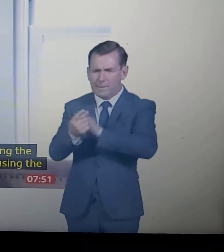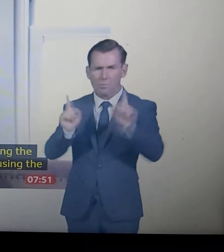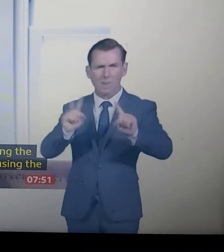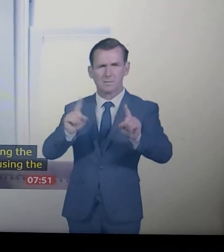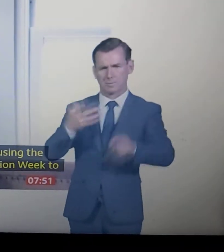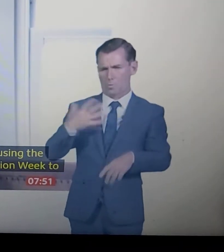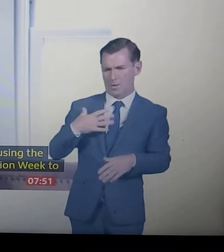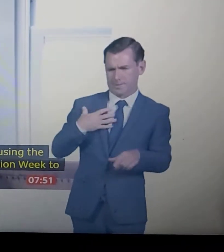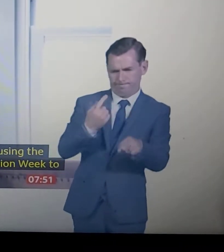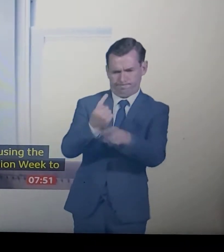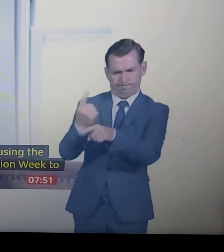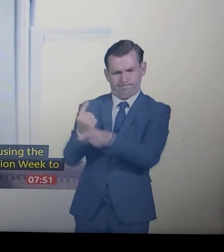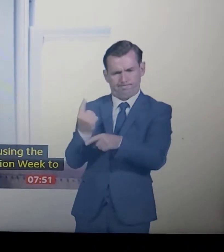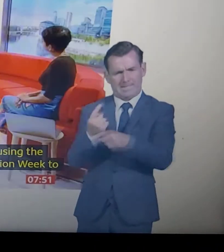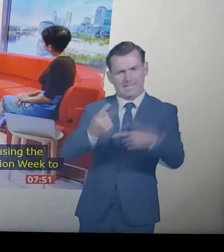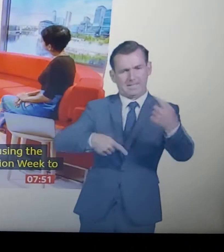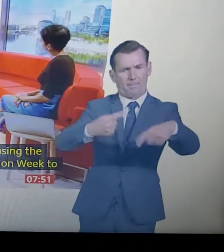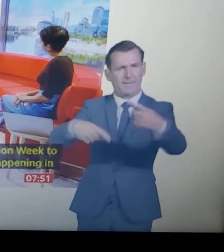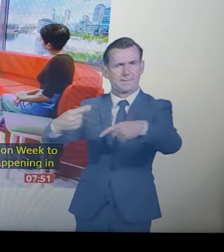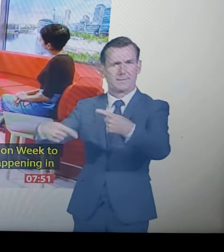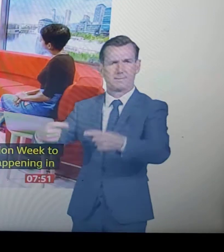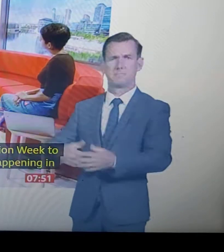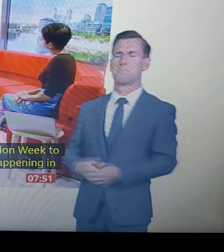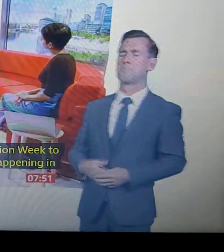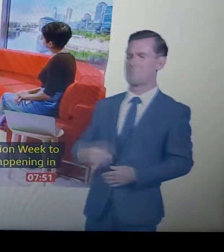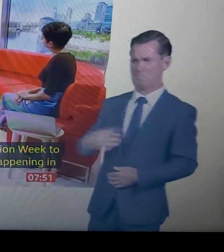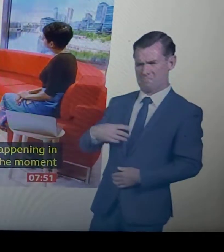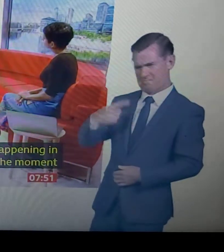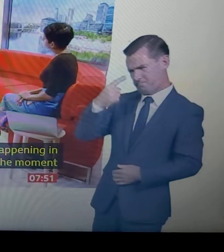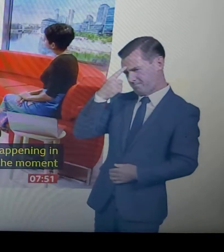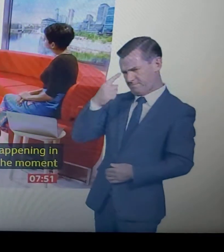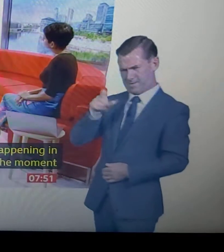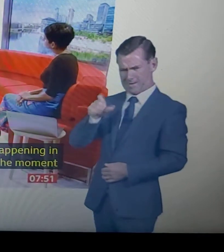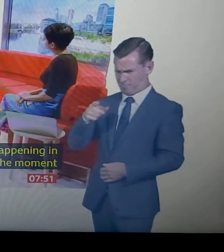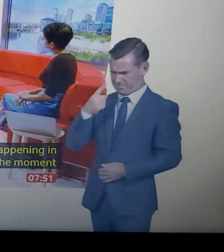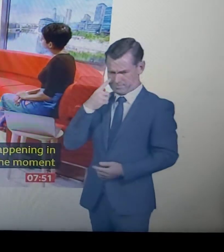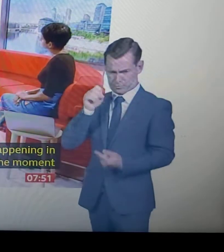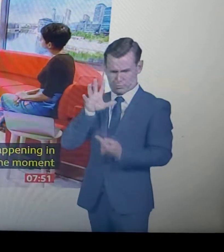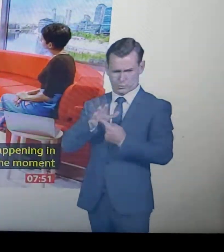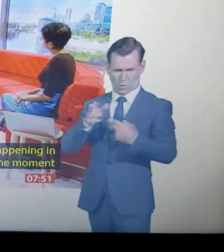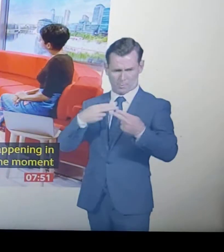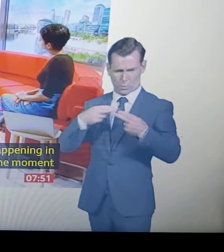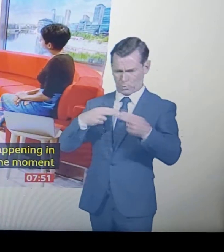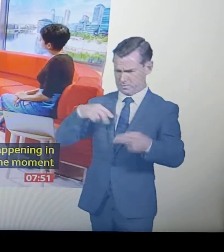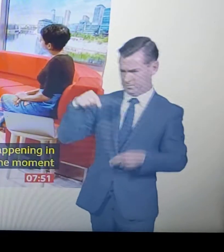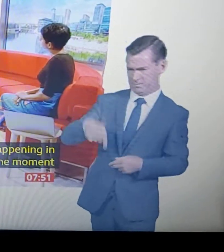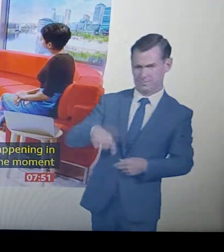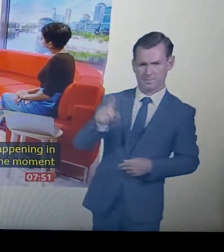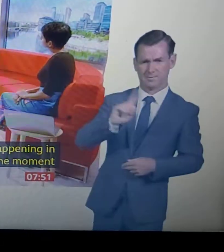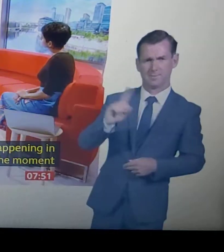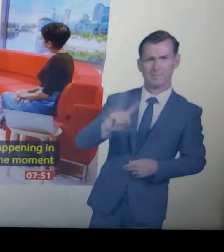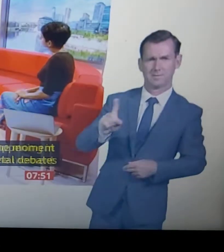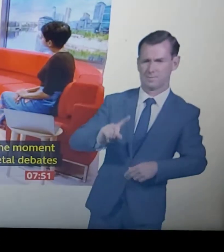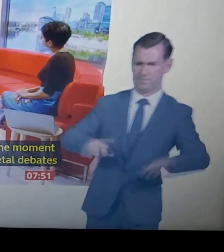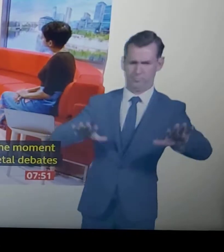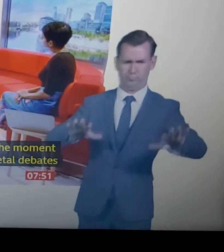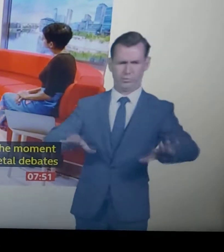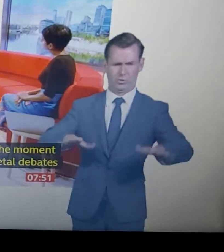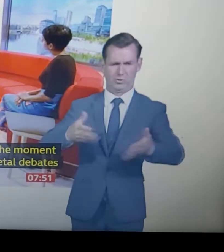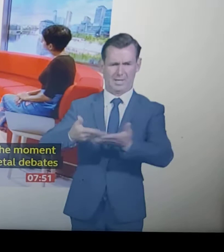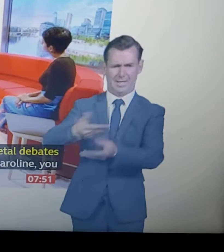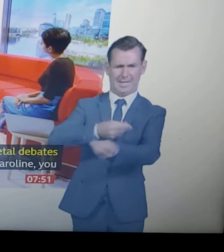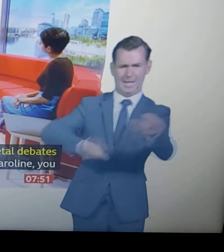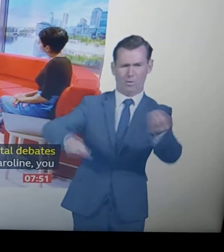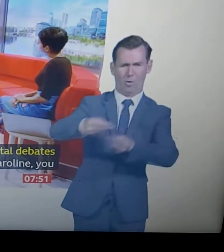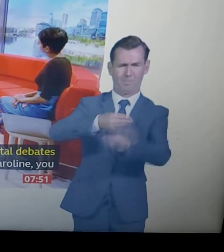that are happening around the world. Yeah, and I'm just thinking, Caroline, I mean, you'll be aware this morning our main story is about problems with the